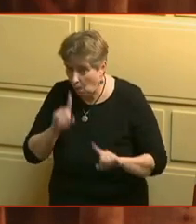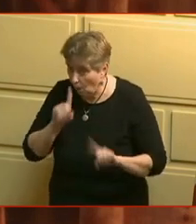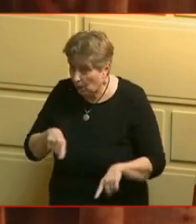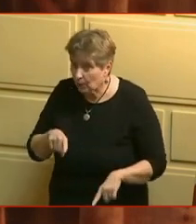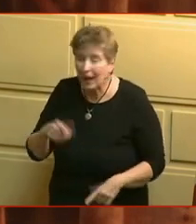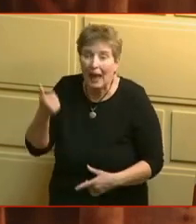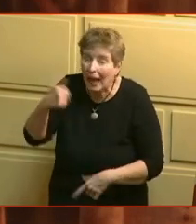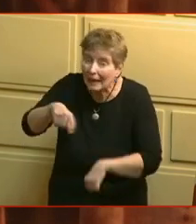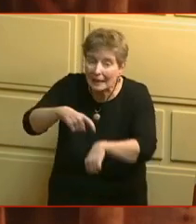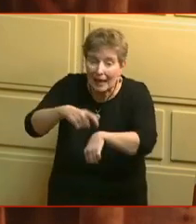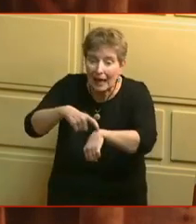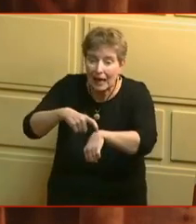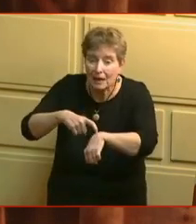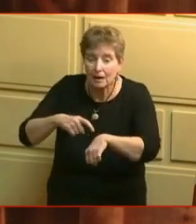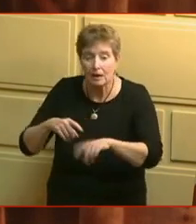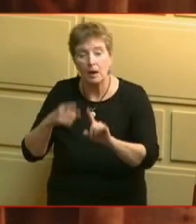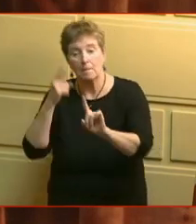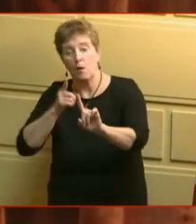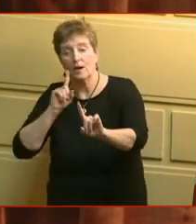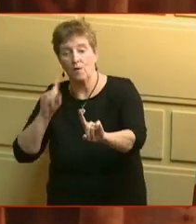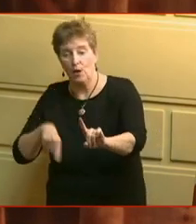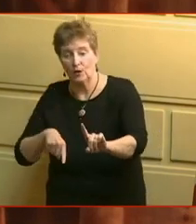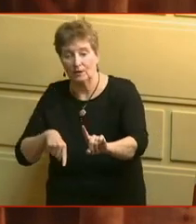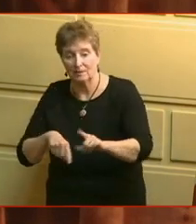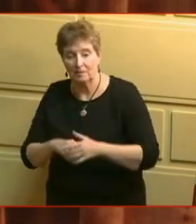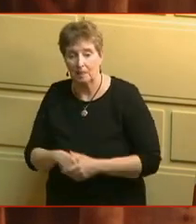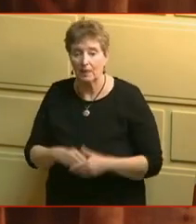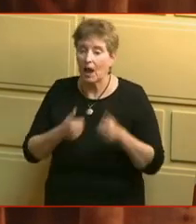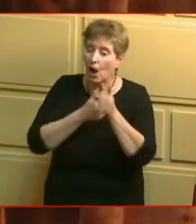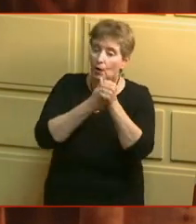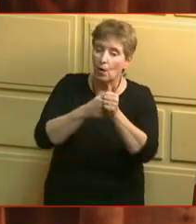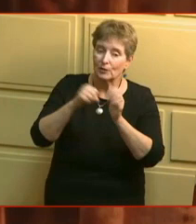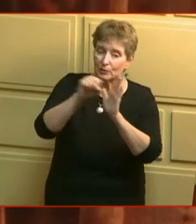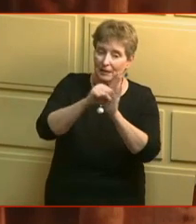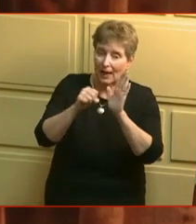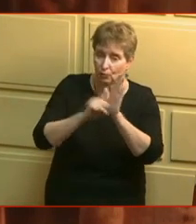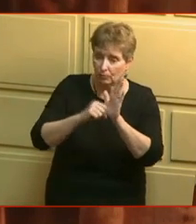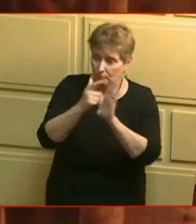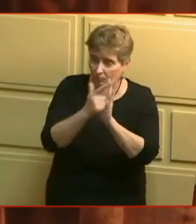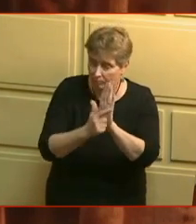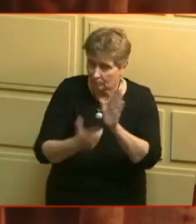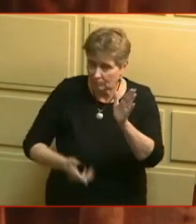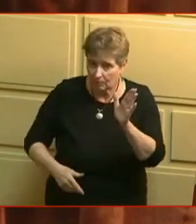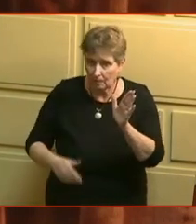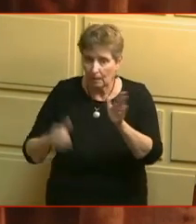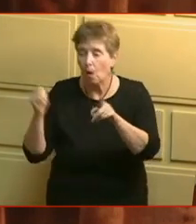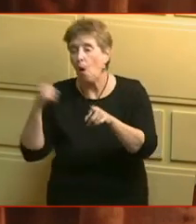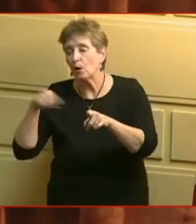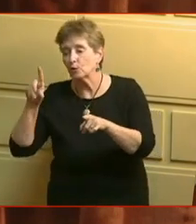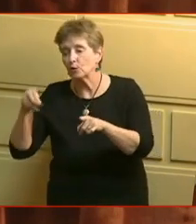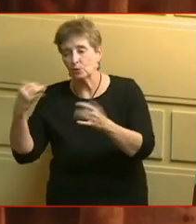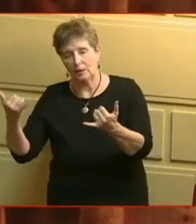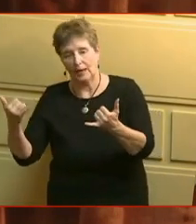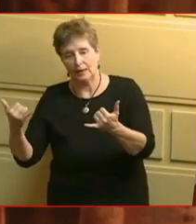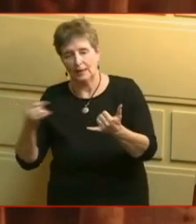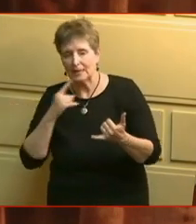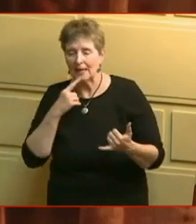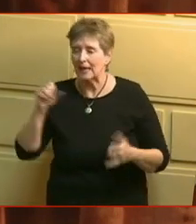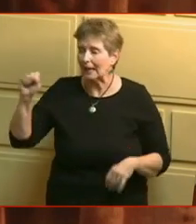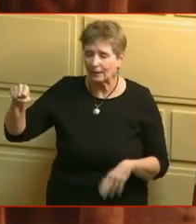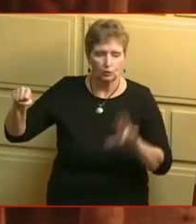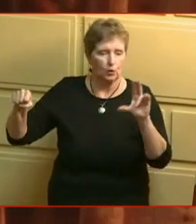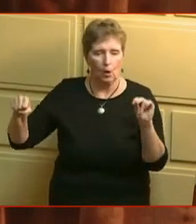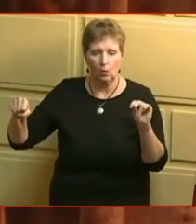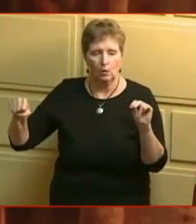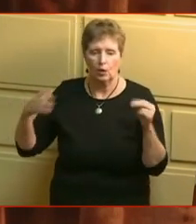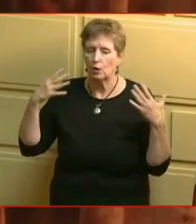time. Mr. Chairman, of order, Mr. Chairman, the point of the statute, all you do today is say yes or